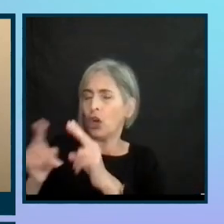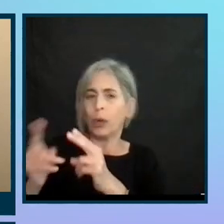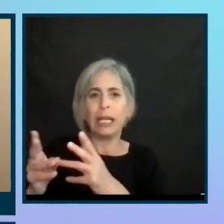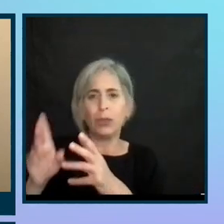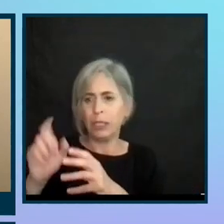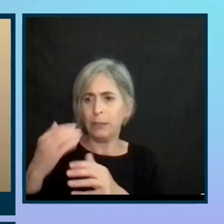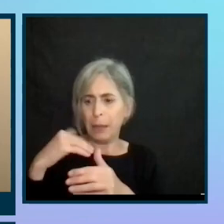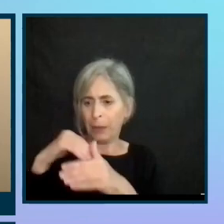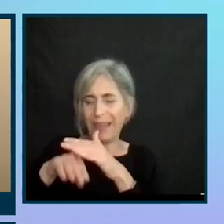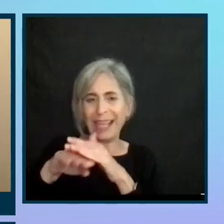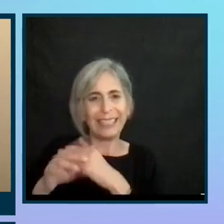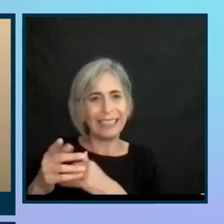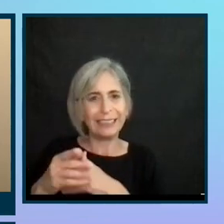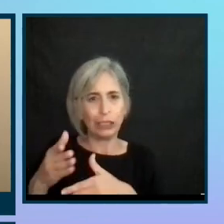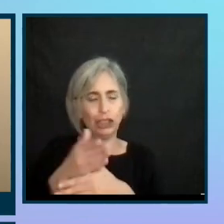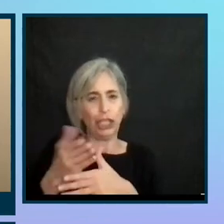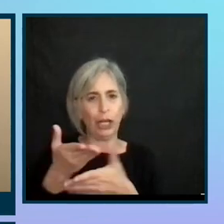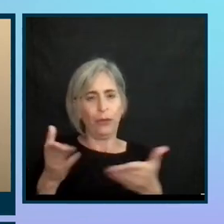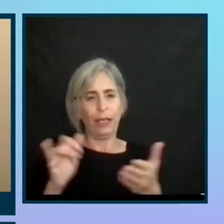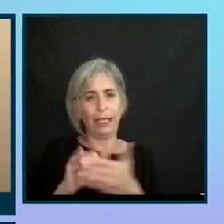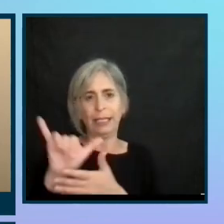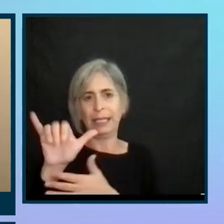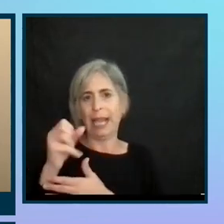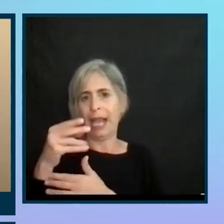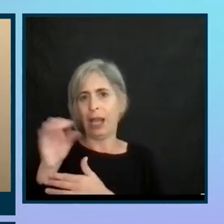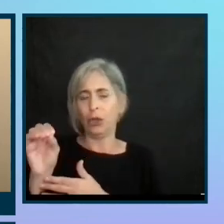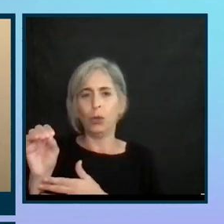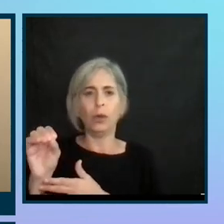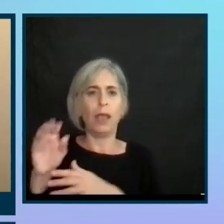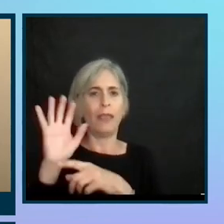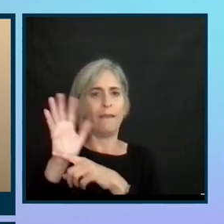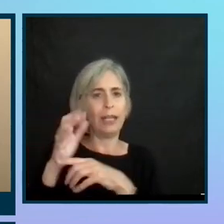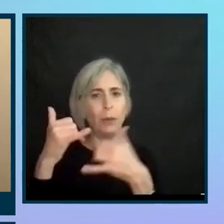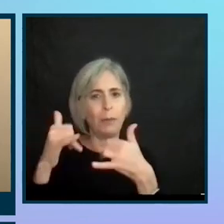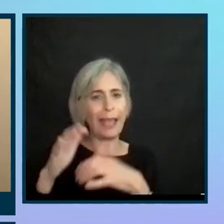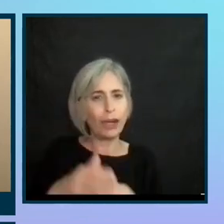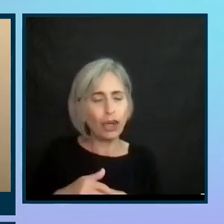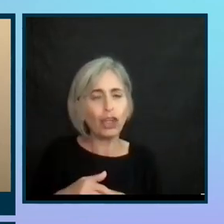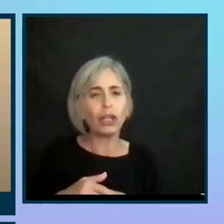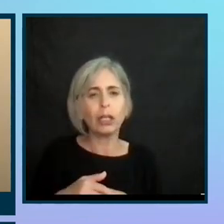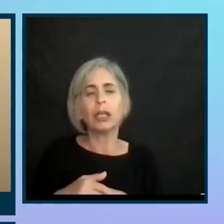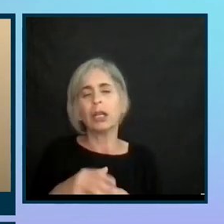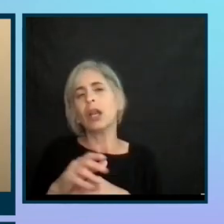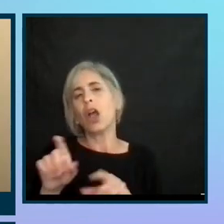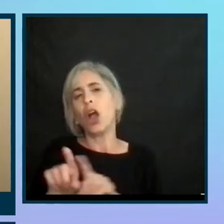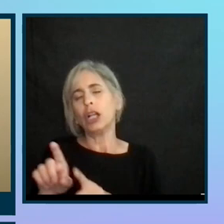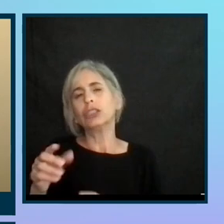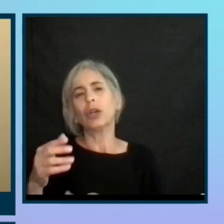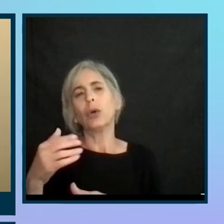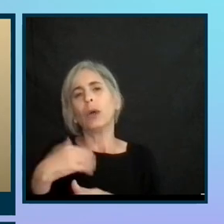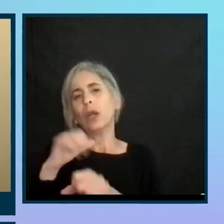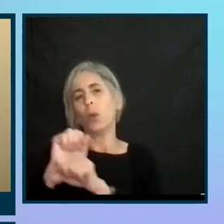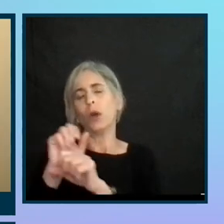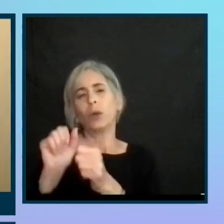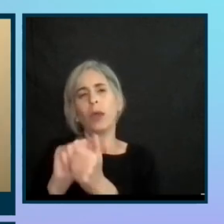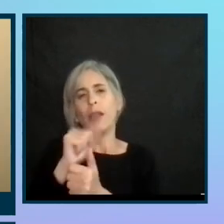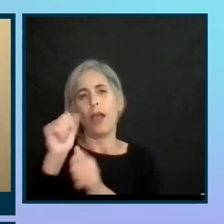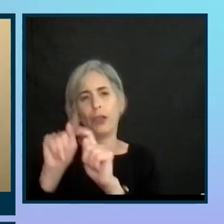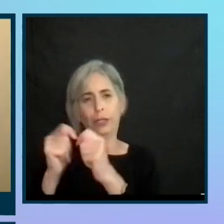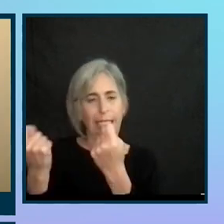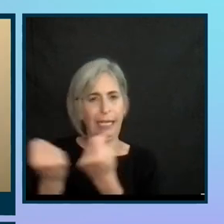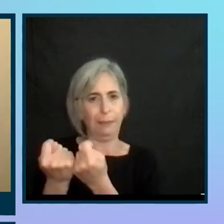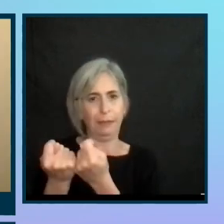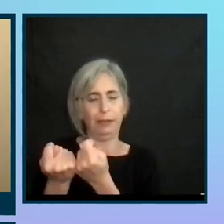shared, you know, things at Yahoo, the video player and certain things. So we also, you know, we want to work with other teams as we're